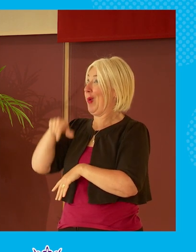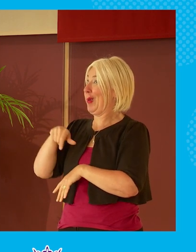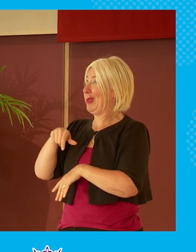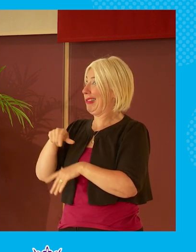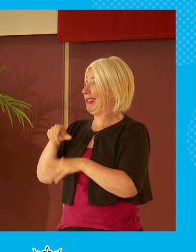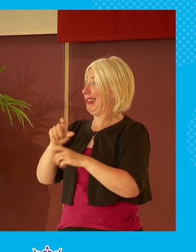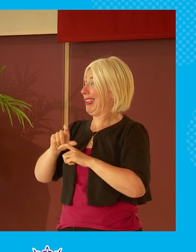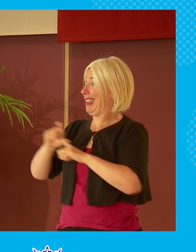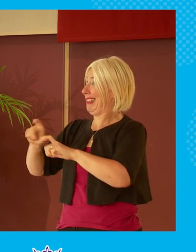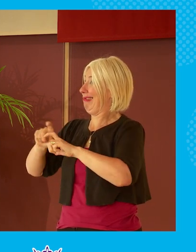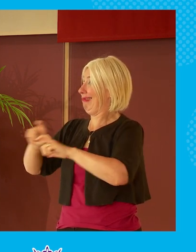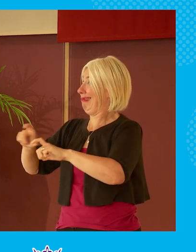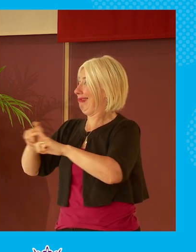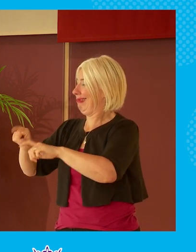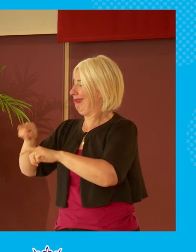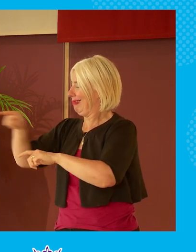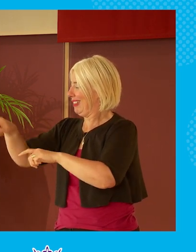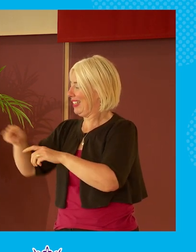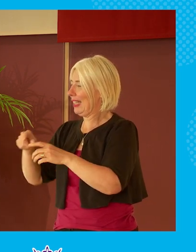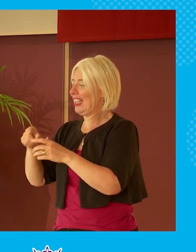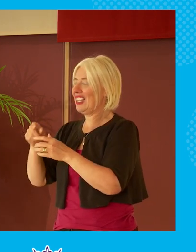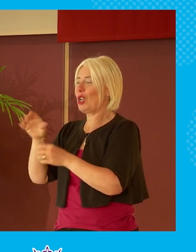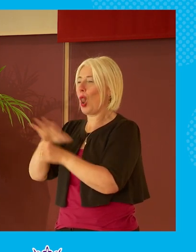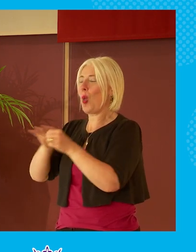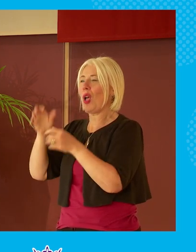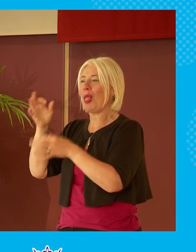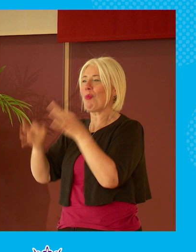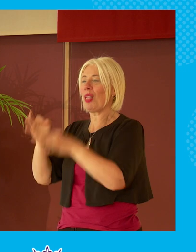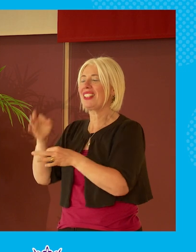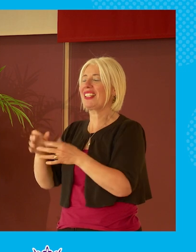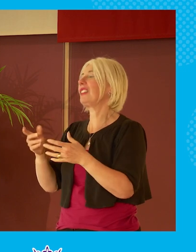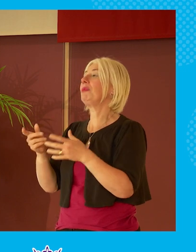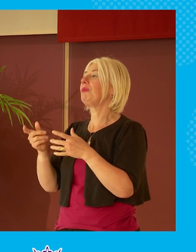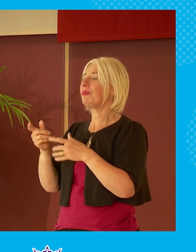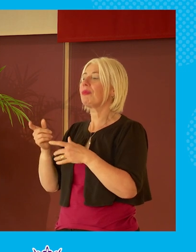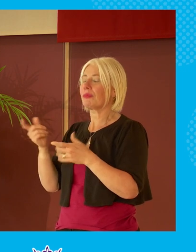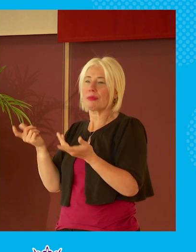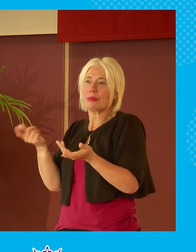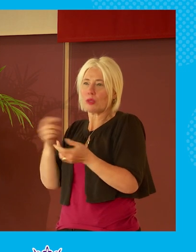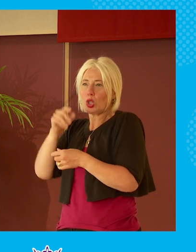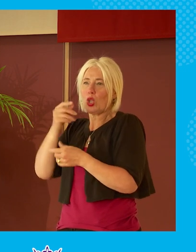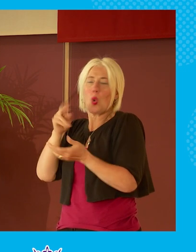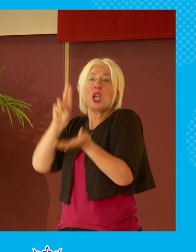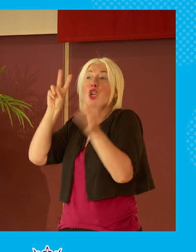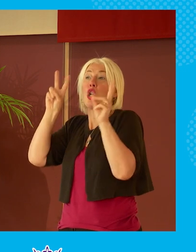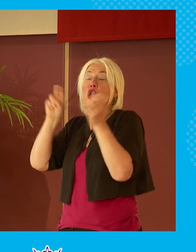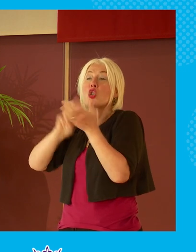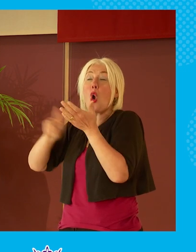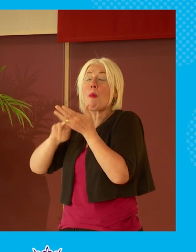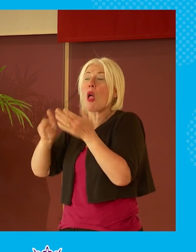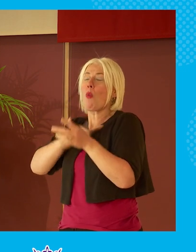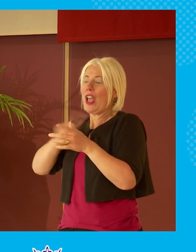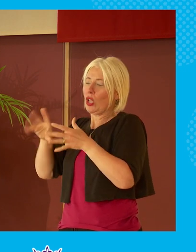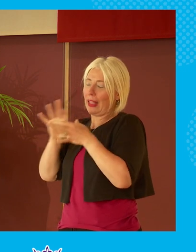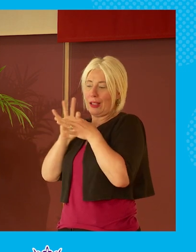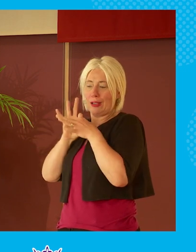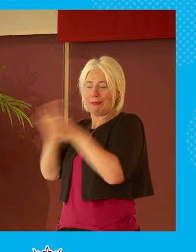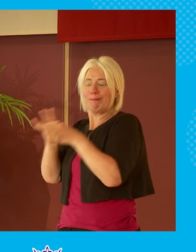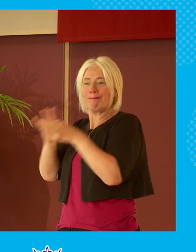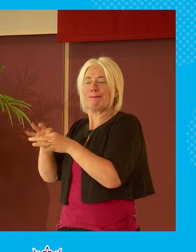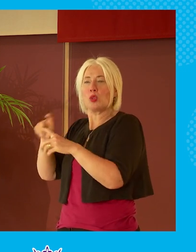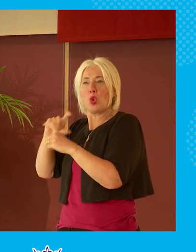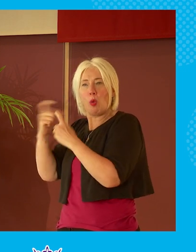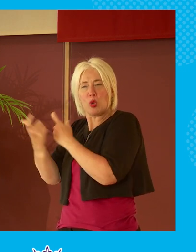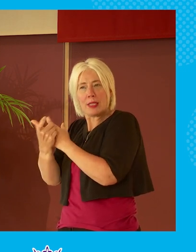on you know people uh can have a normal life as well and are or are by definition quite connected to their community um and